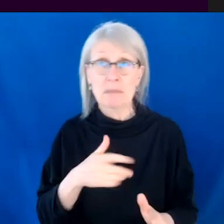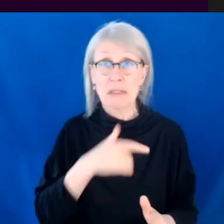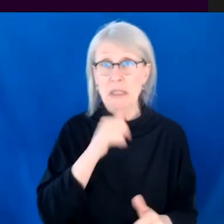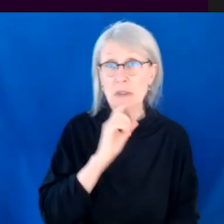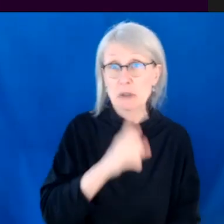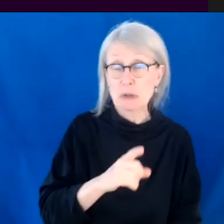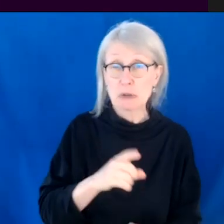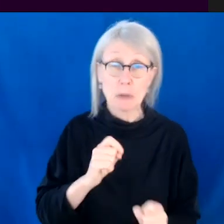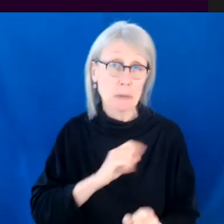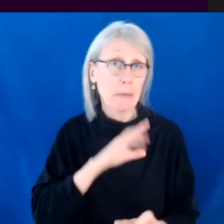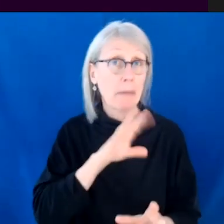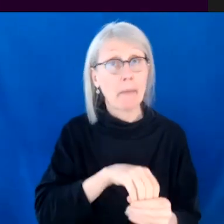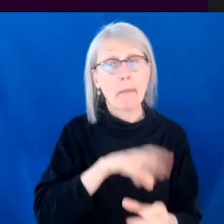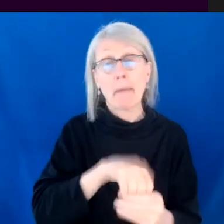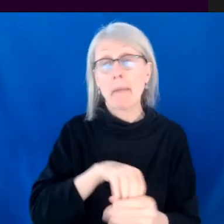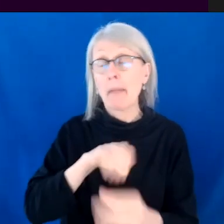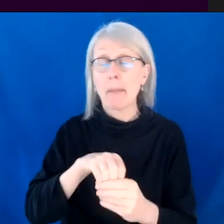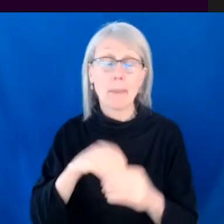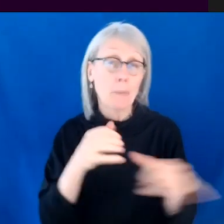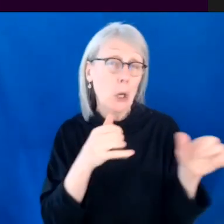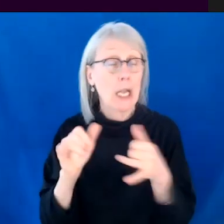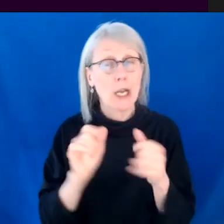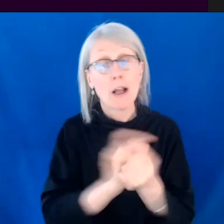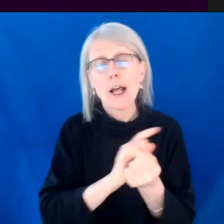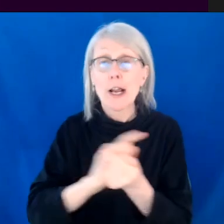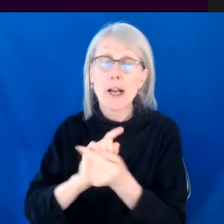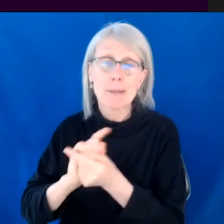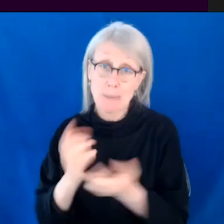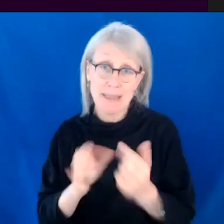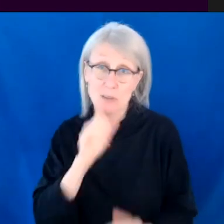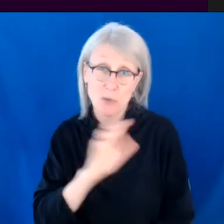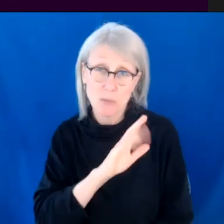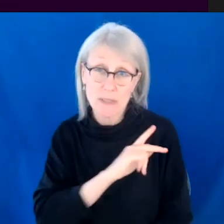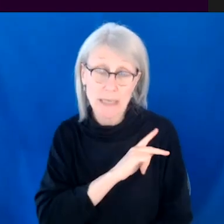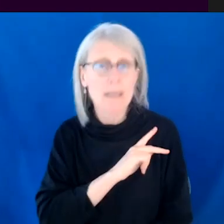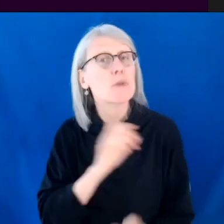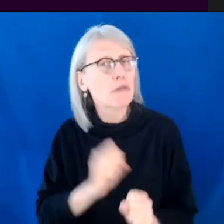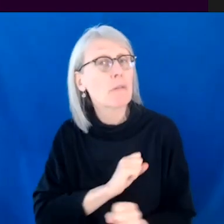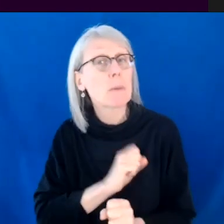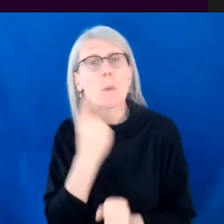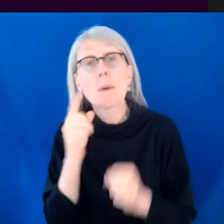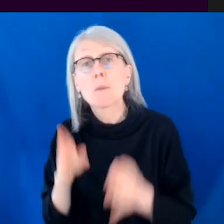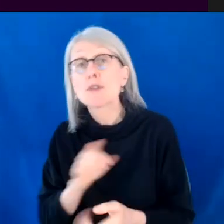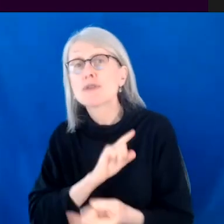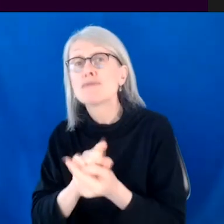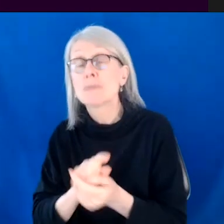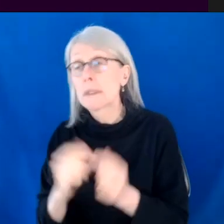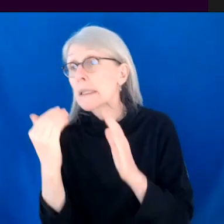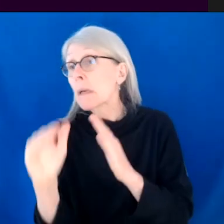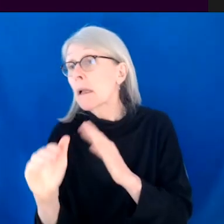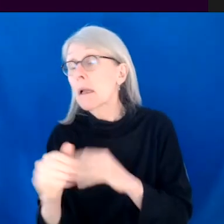to go to every party and talk to everybody that might not be your personality, but you could push yourself to reach out to one person, just an email, just a